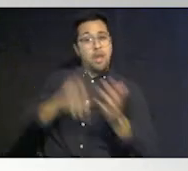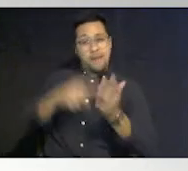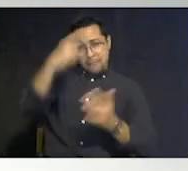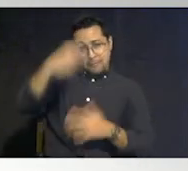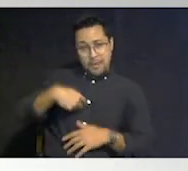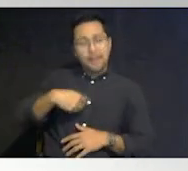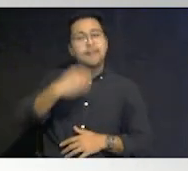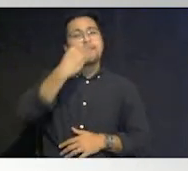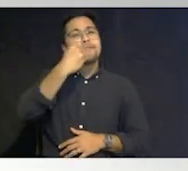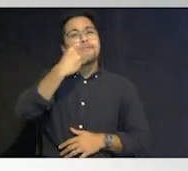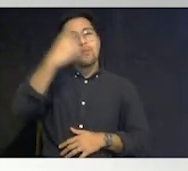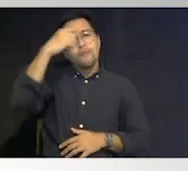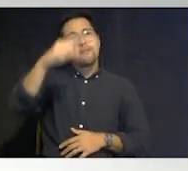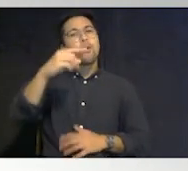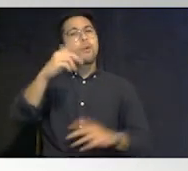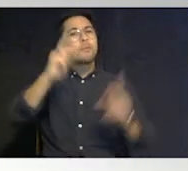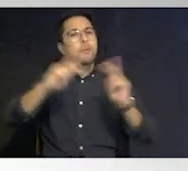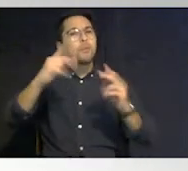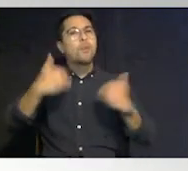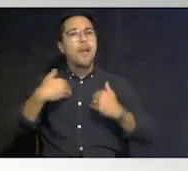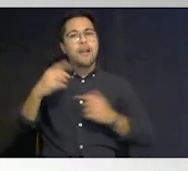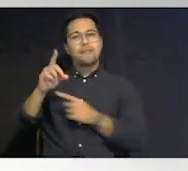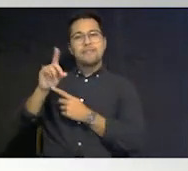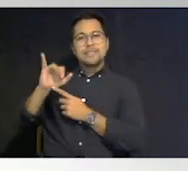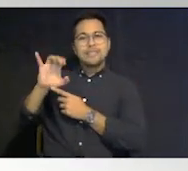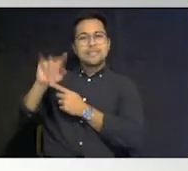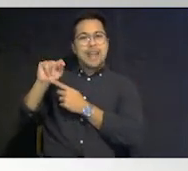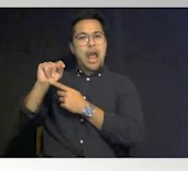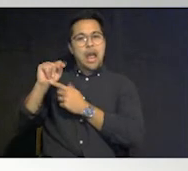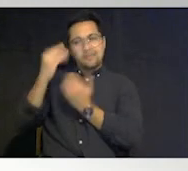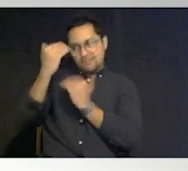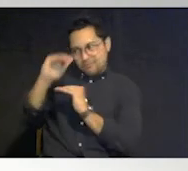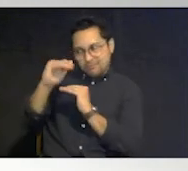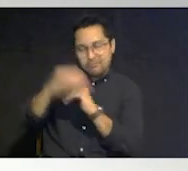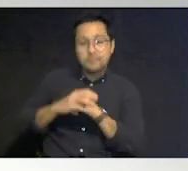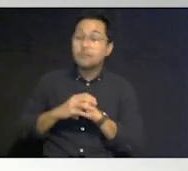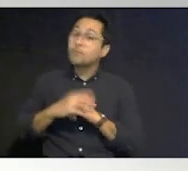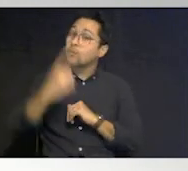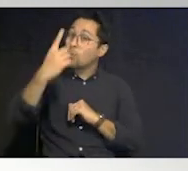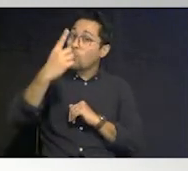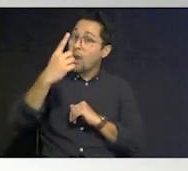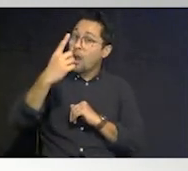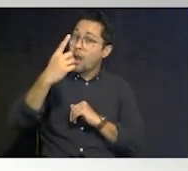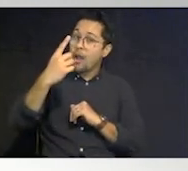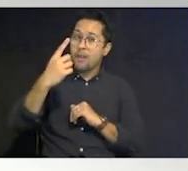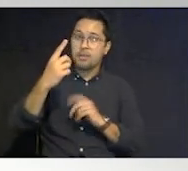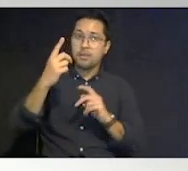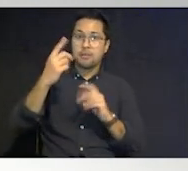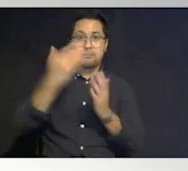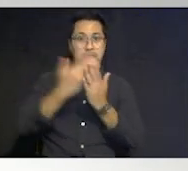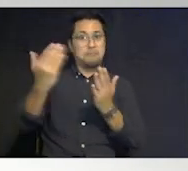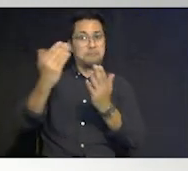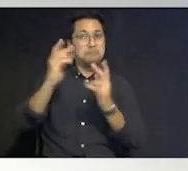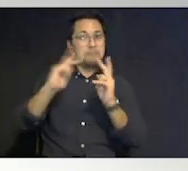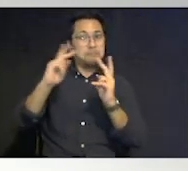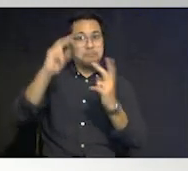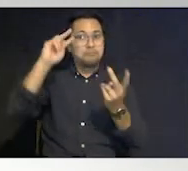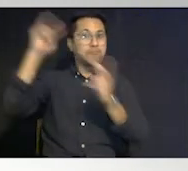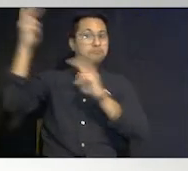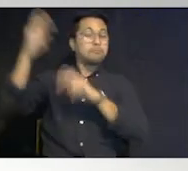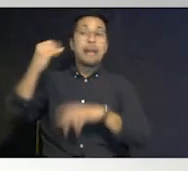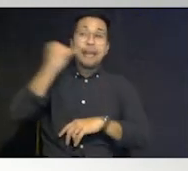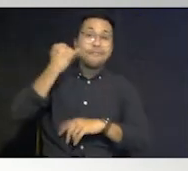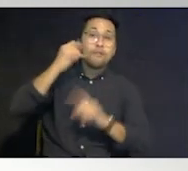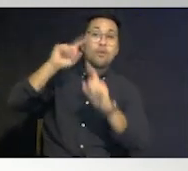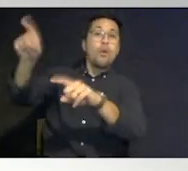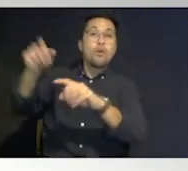for individuals with dietary restrictions a common misconception is that if you do go to a shelter and you have dietary